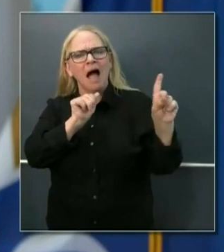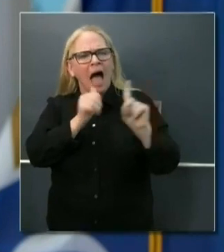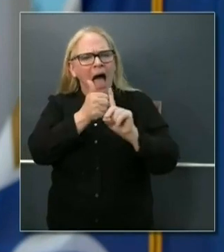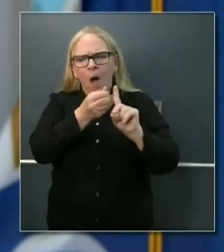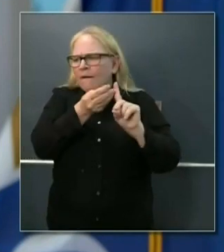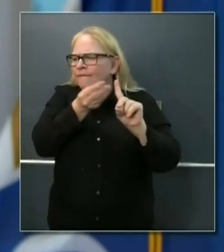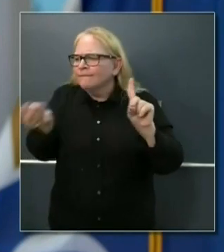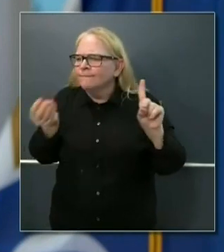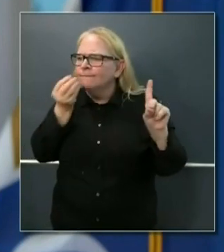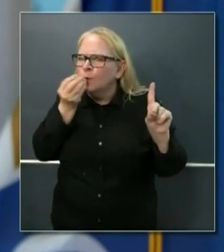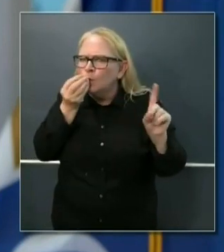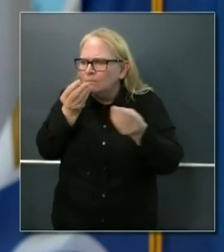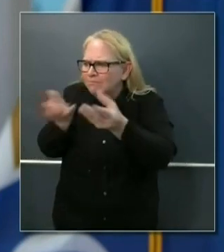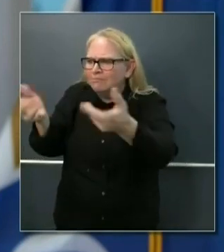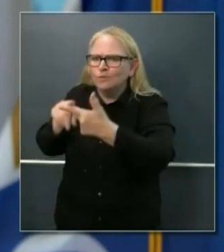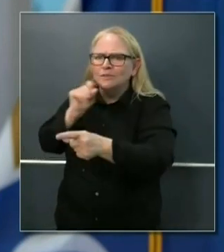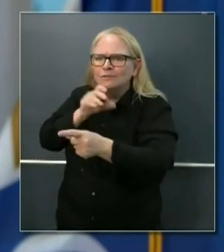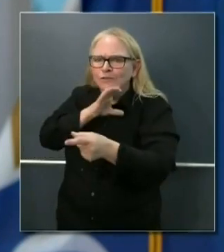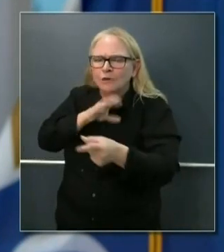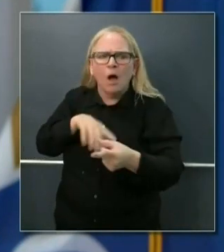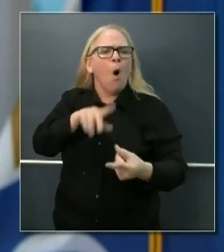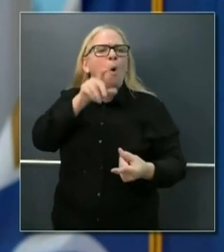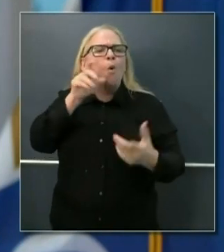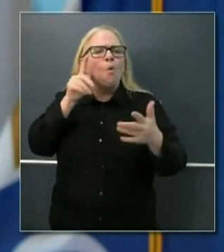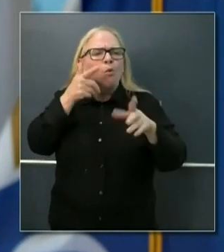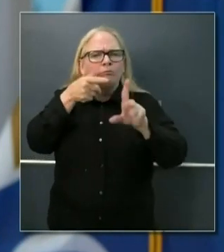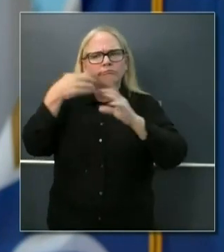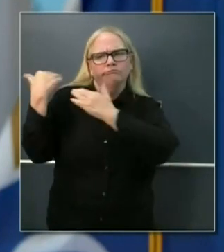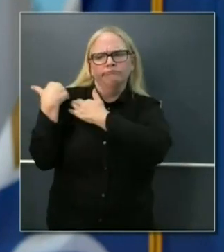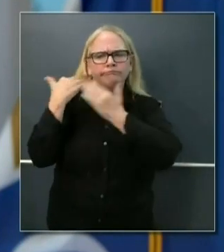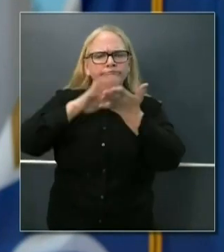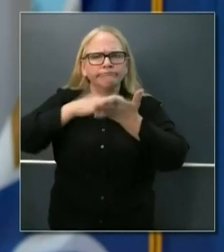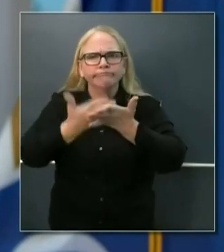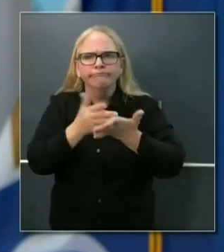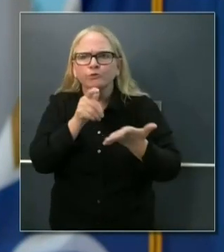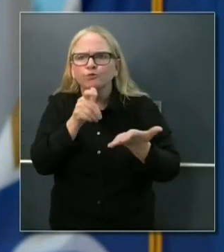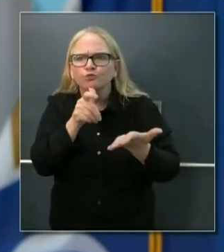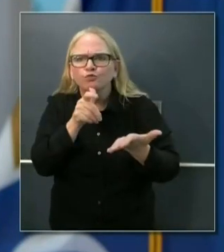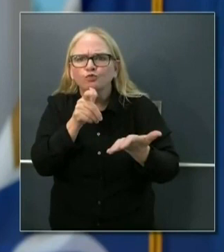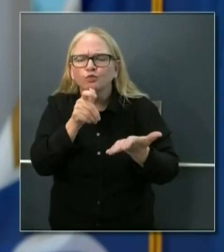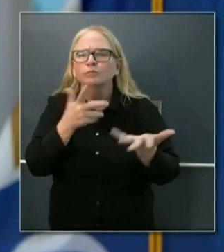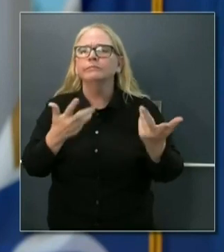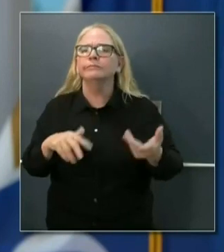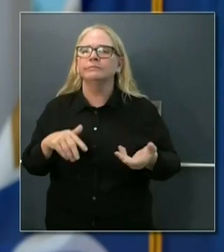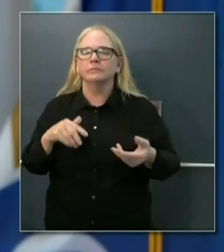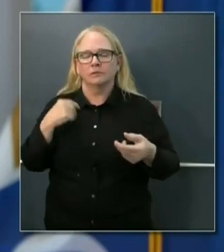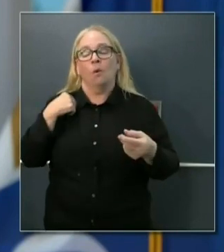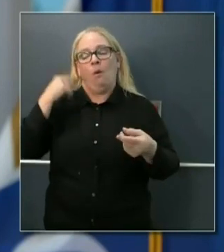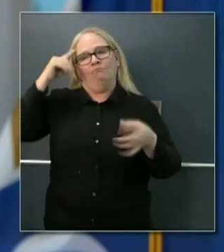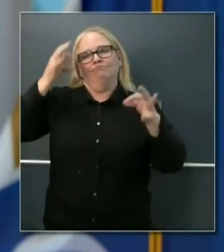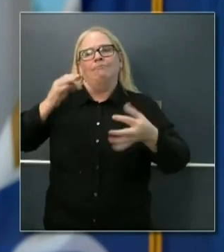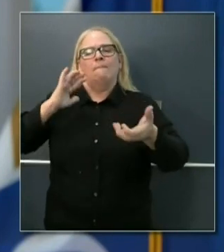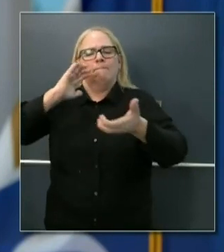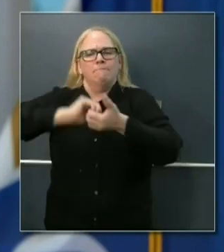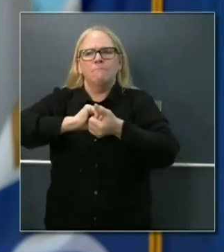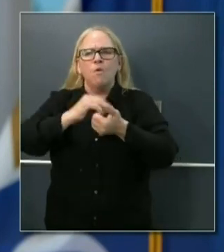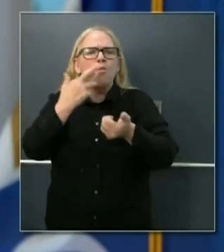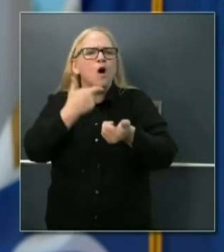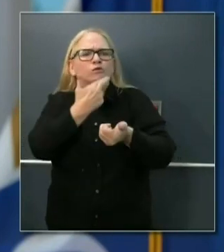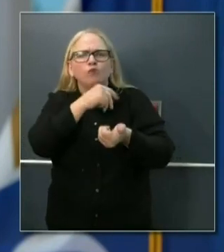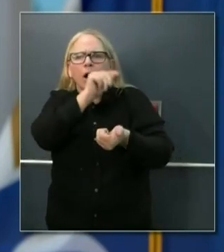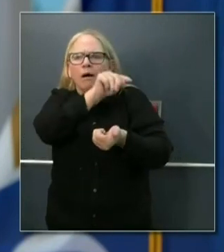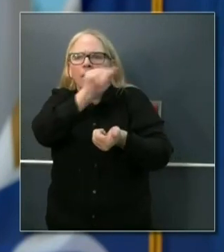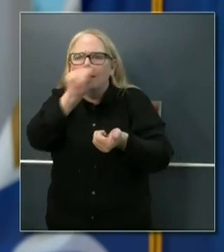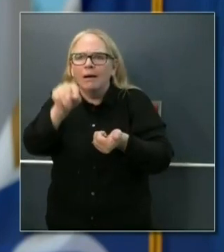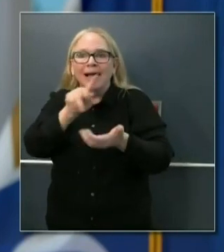also to get them prepared, we started thinking about building a partnership with our restaurant industry, with kitchens, with our